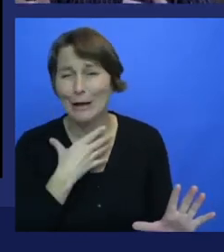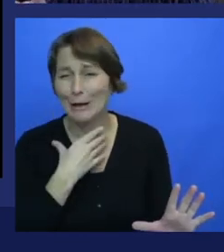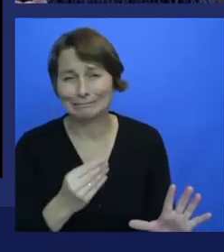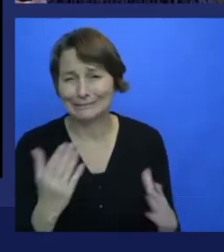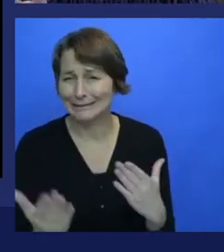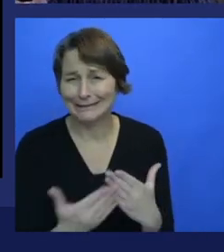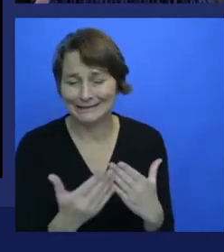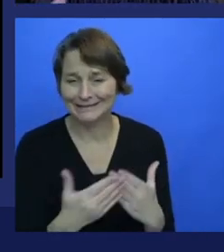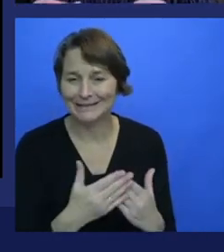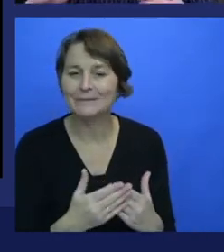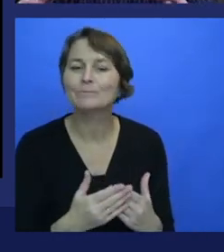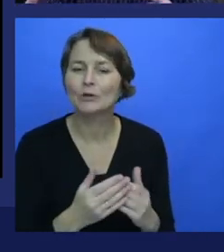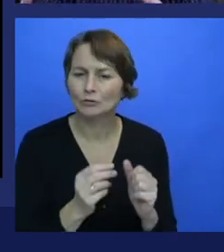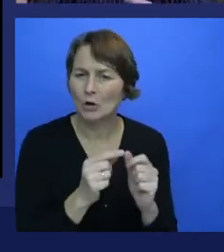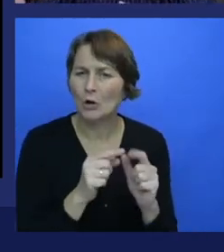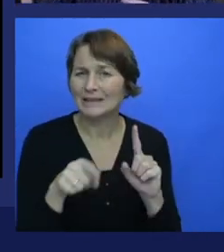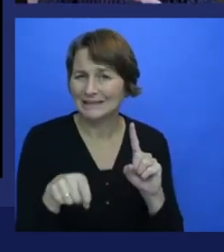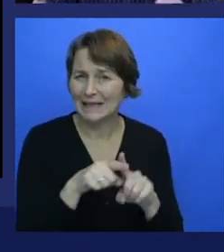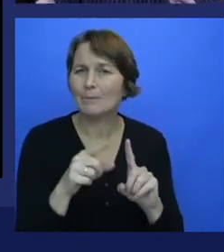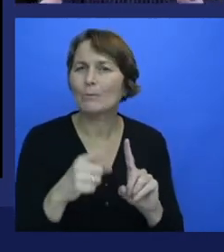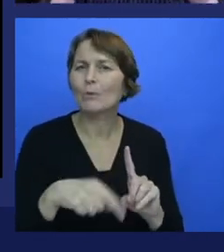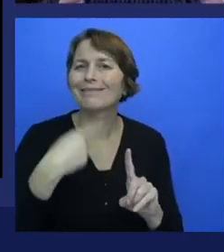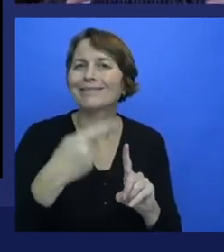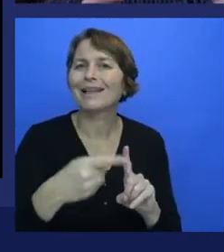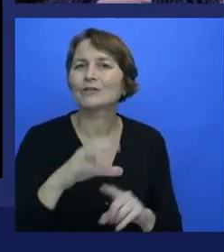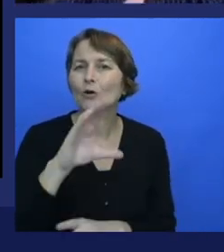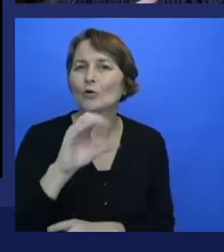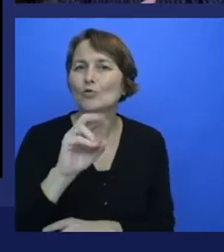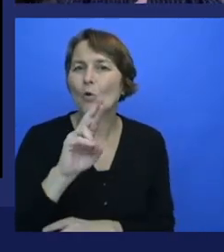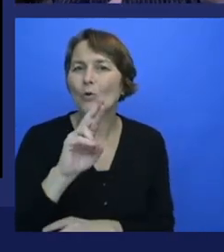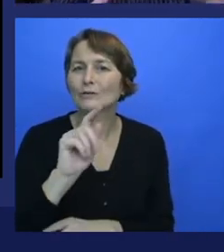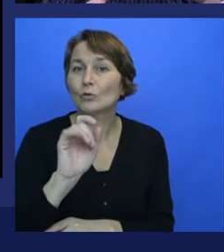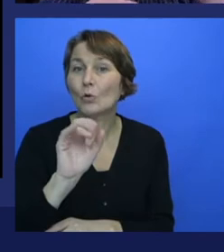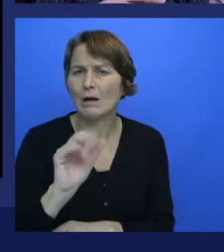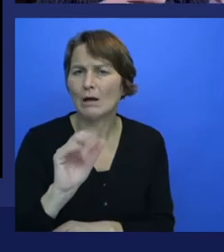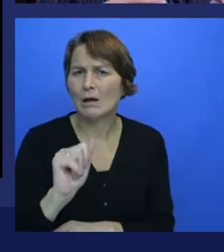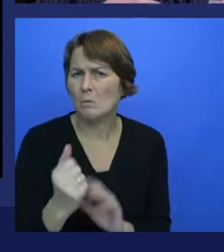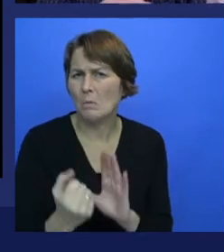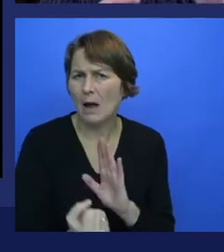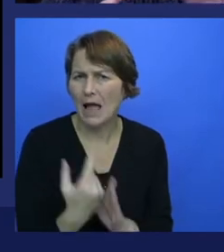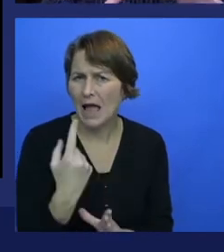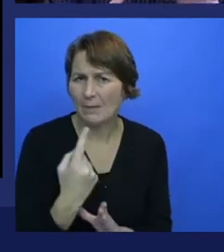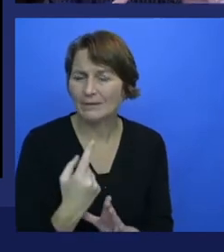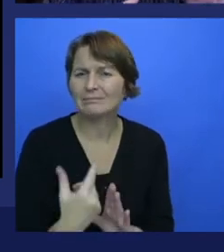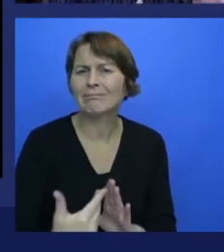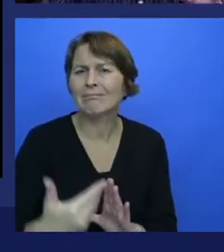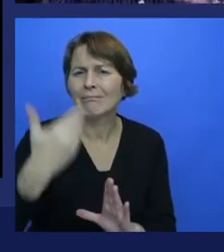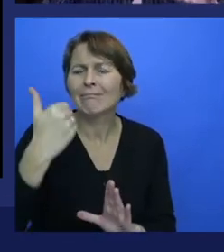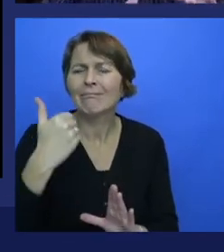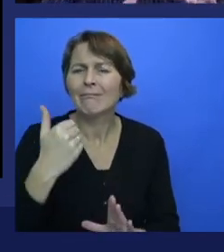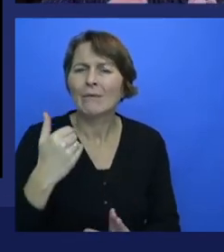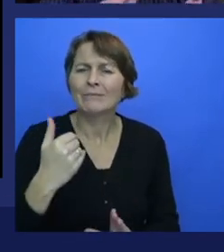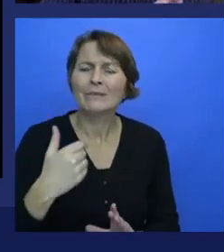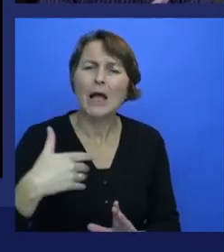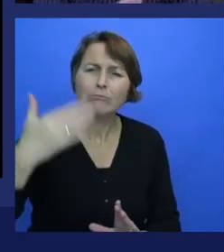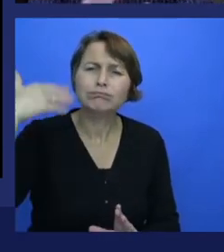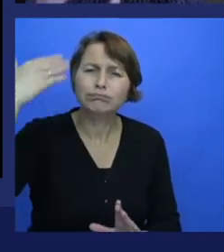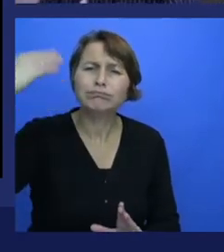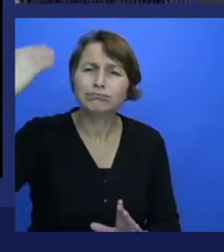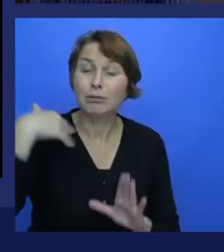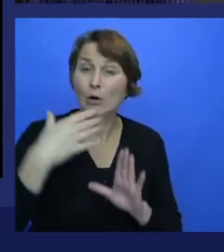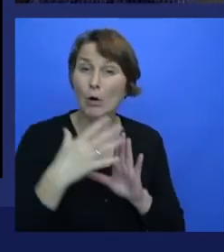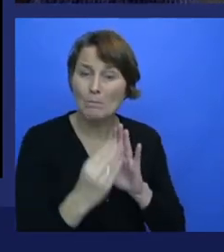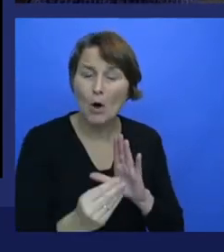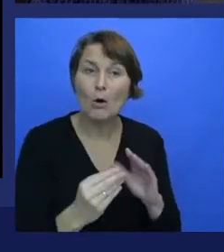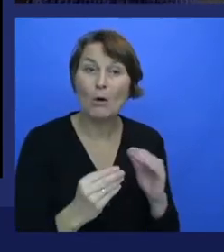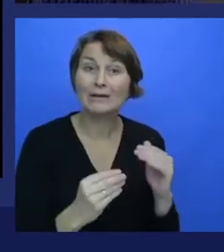roughly along the same lines. And what had happened was voice recognition in the old models that were 93%, 94% accurate suddenly jumped up